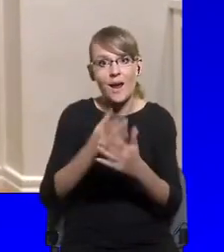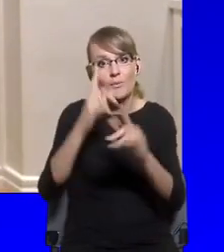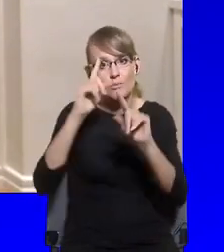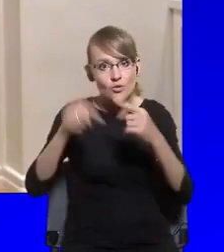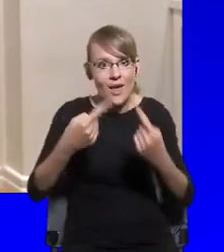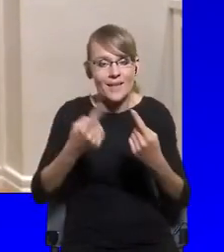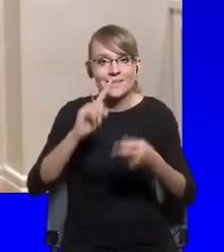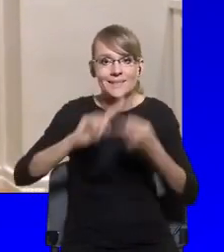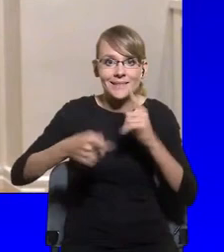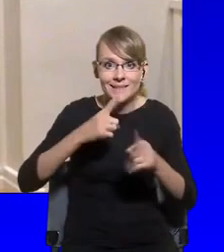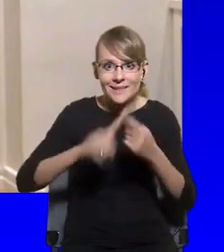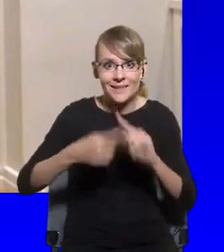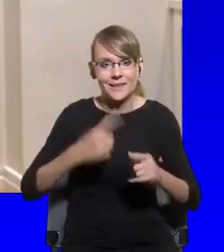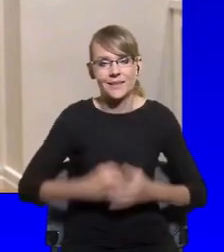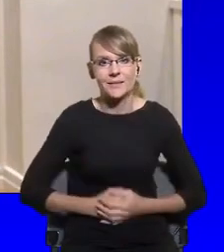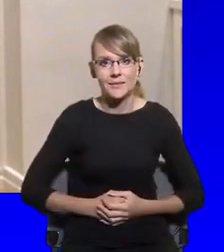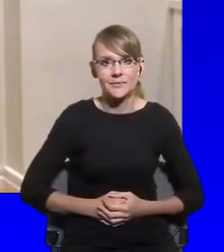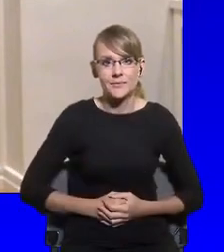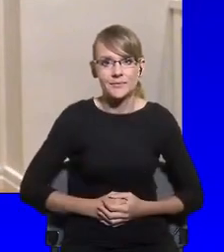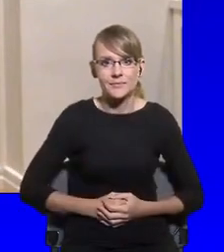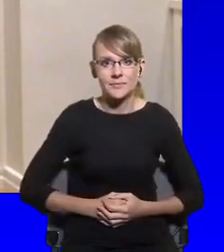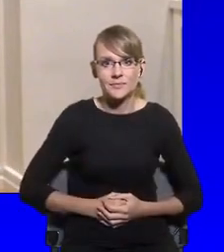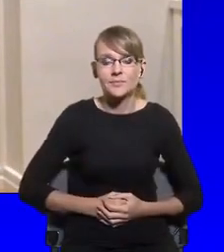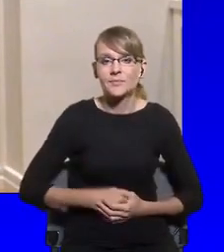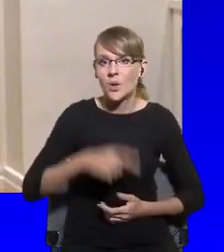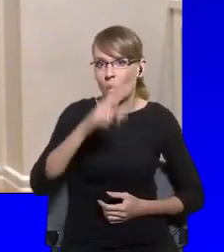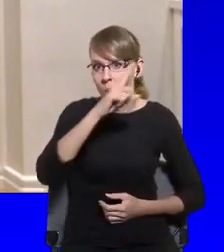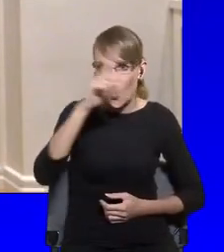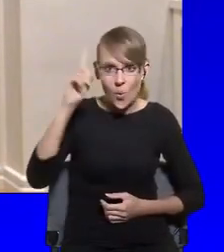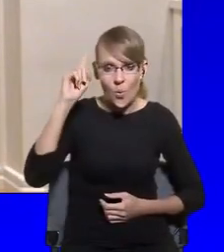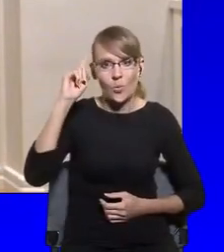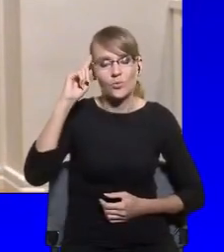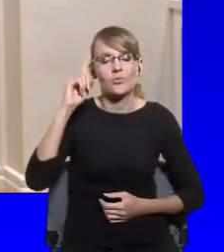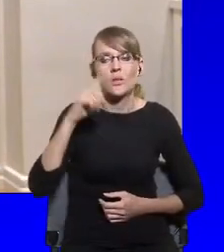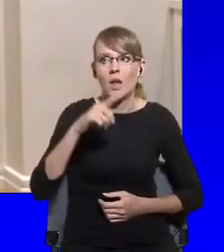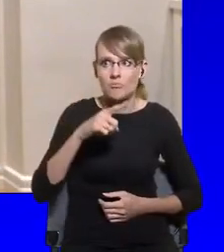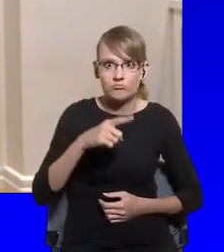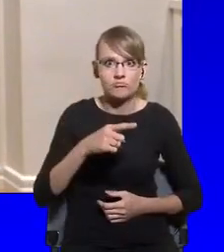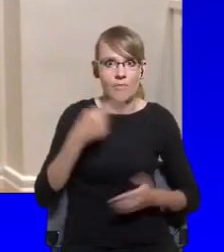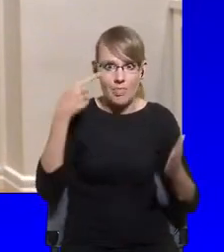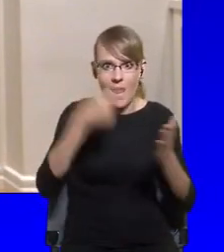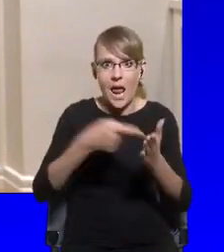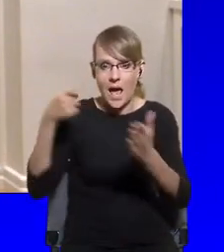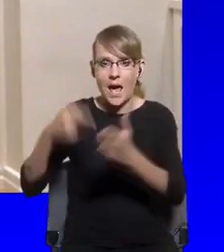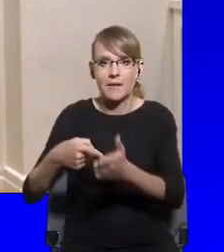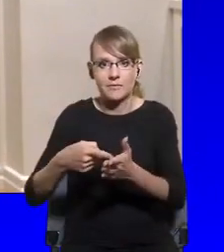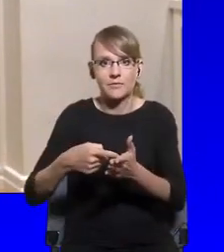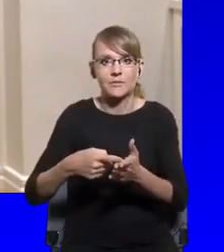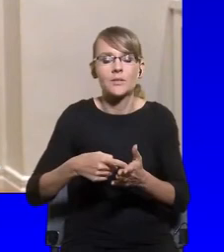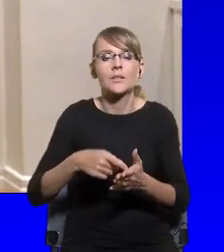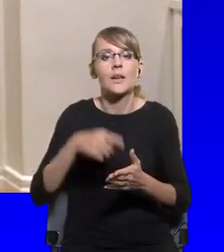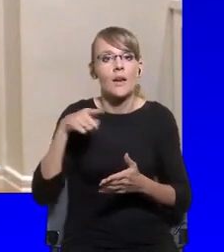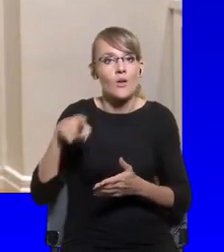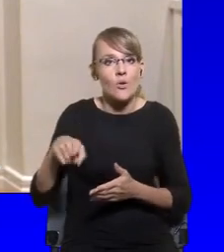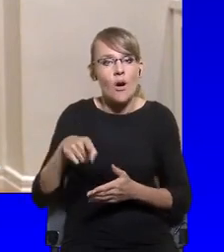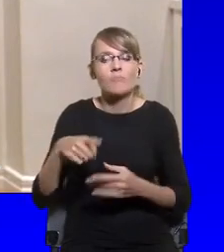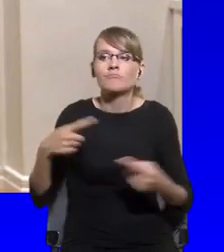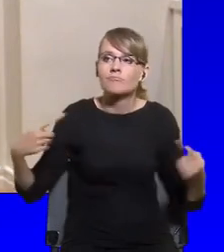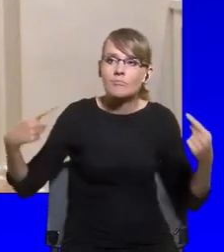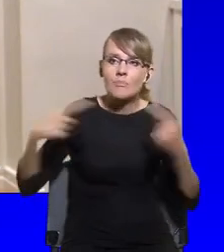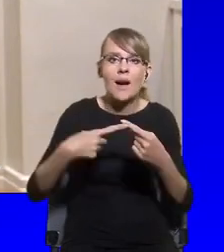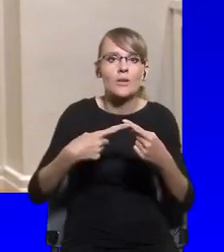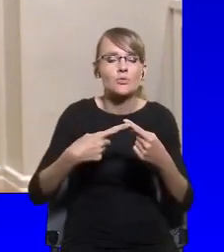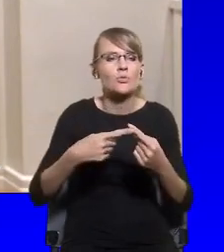that is addressing people, uh, with, uh, with their problems, with their fears, with empathy, um, with the right